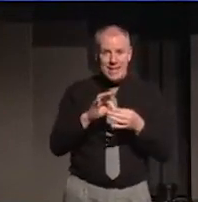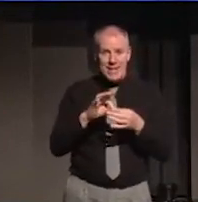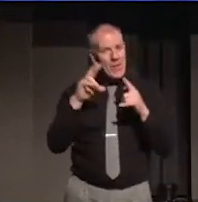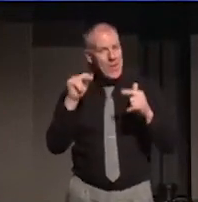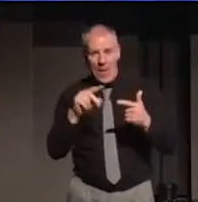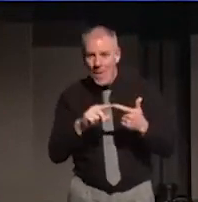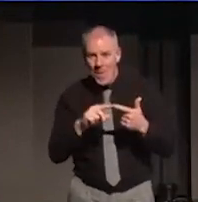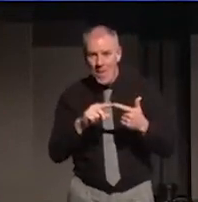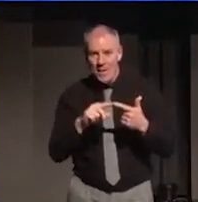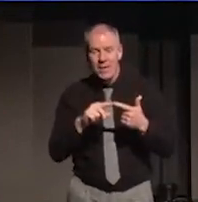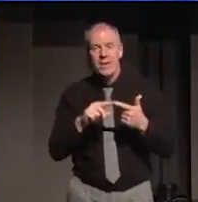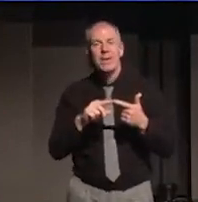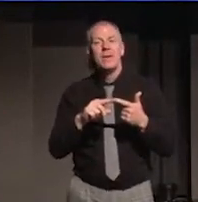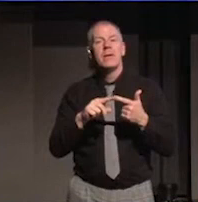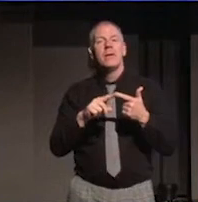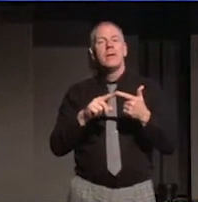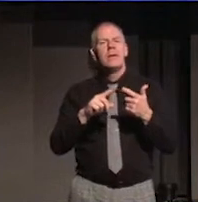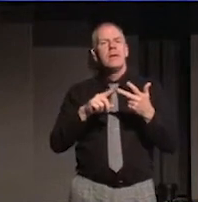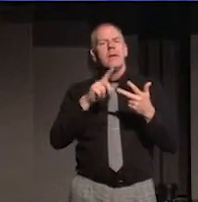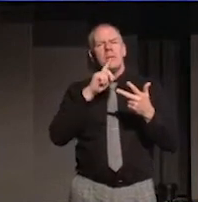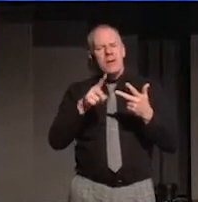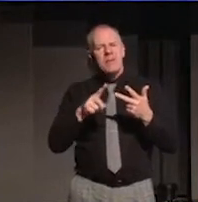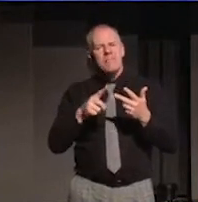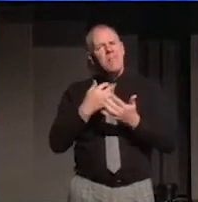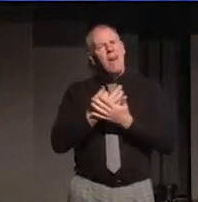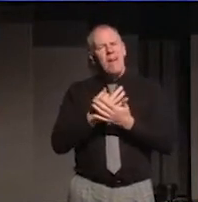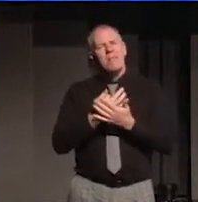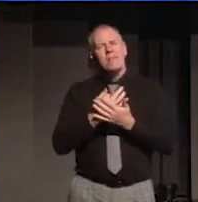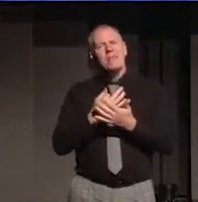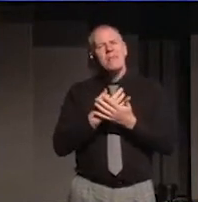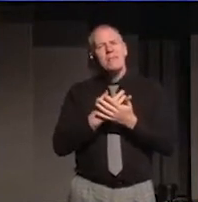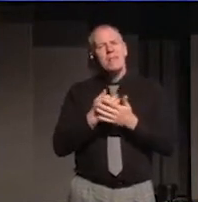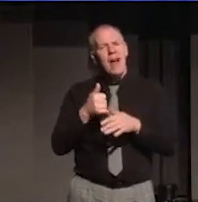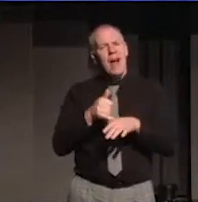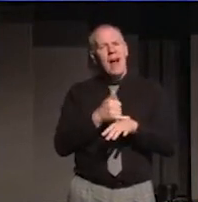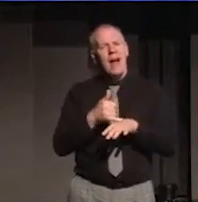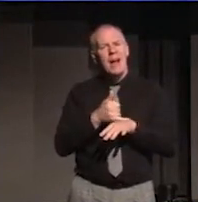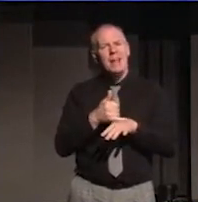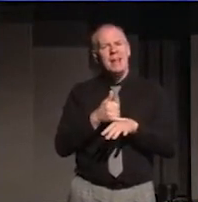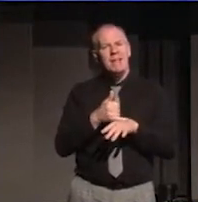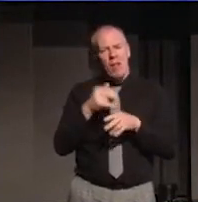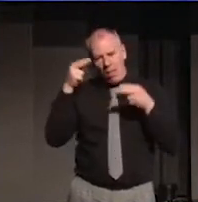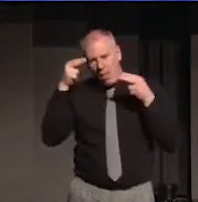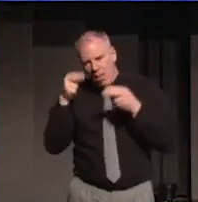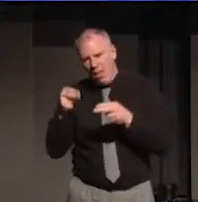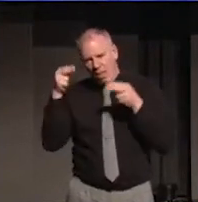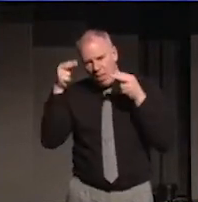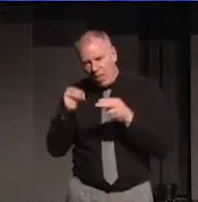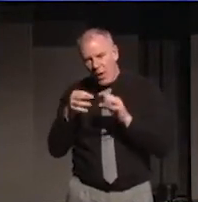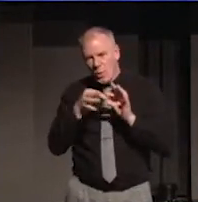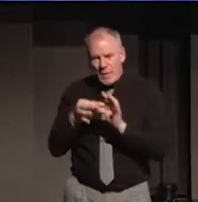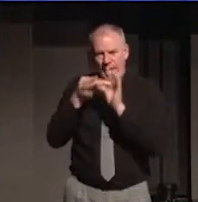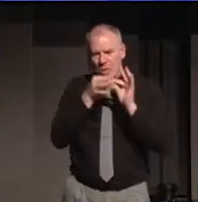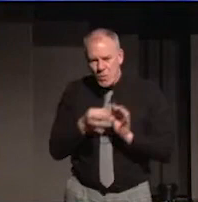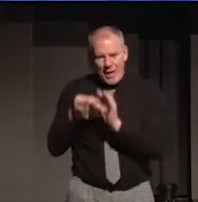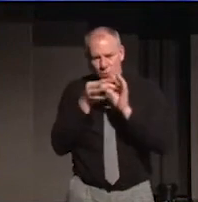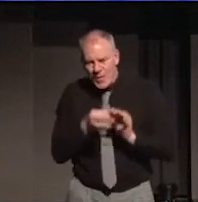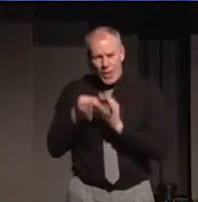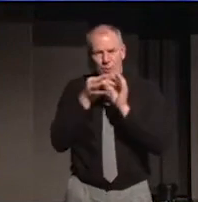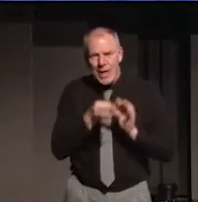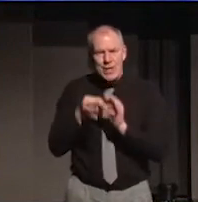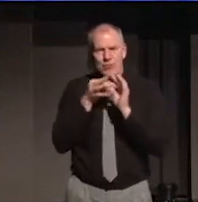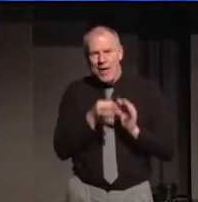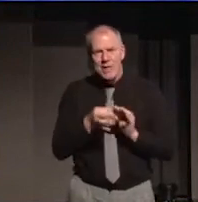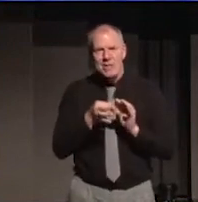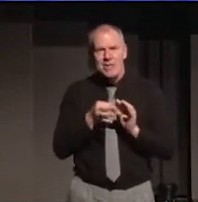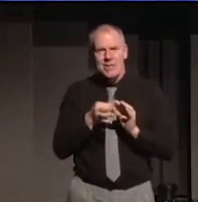Definitely not. But you know, too often on this island we get fixated with the notion of being united, remaining